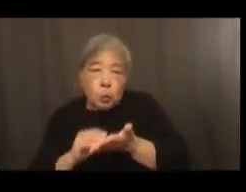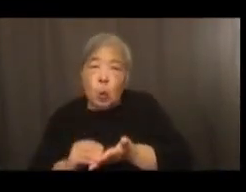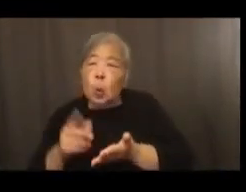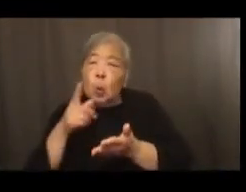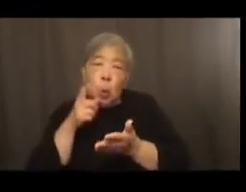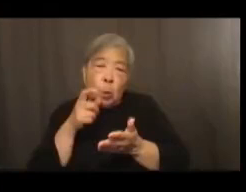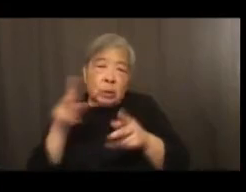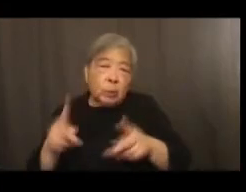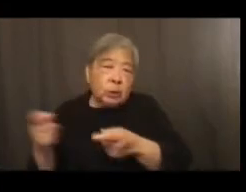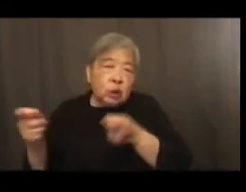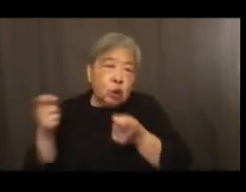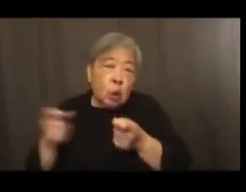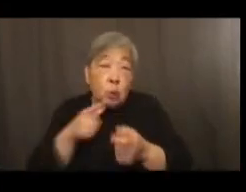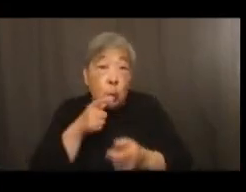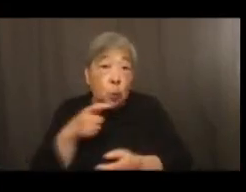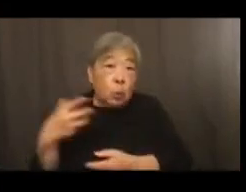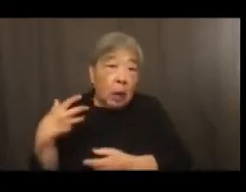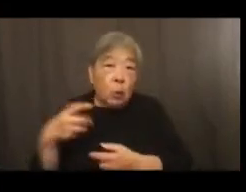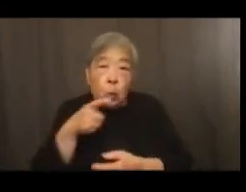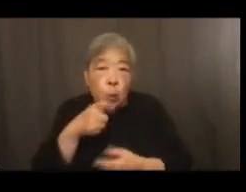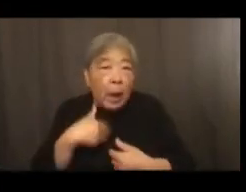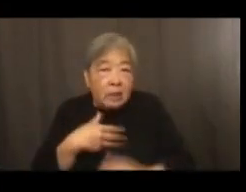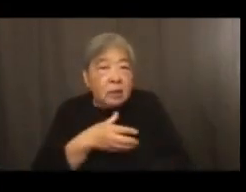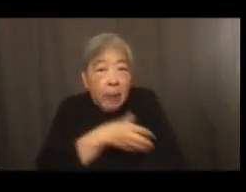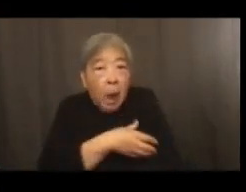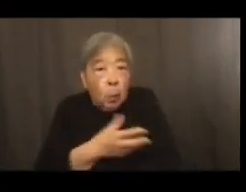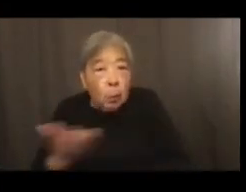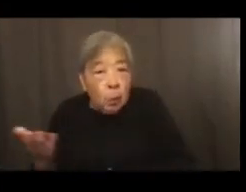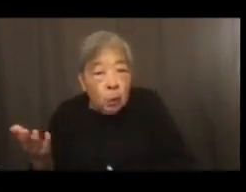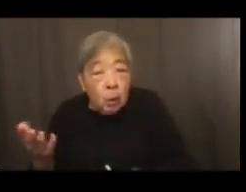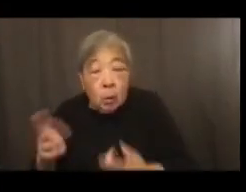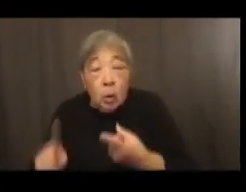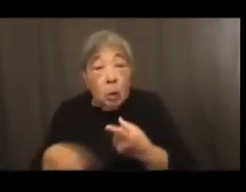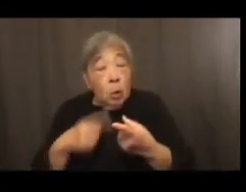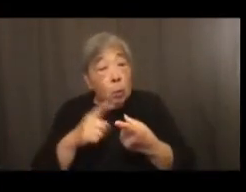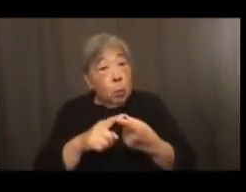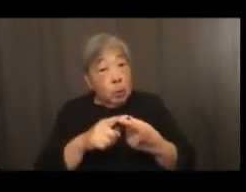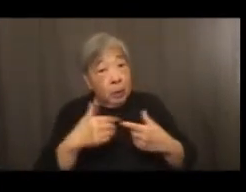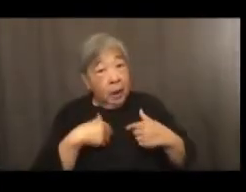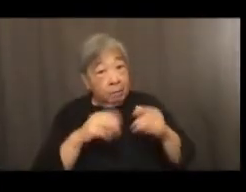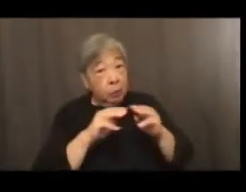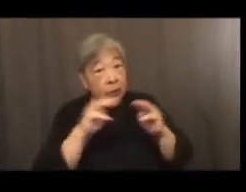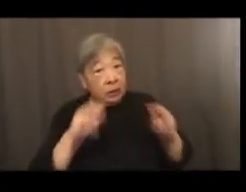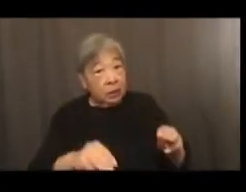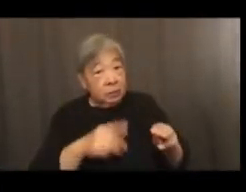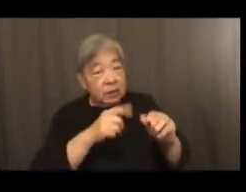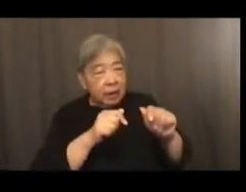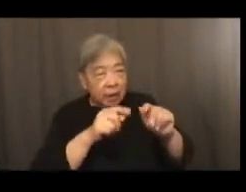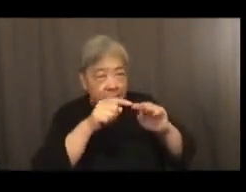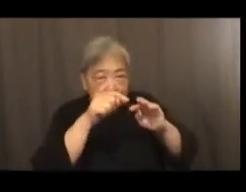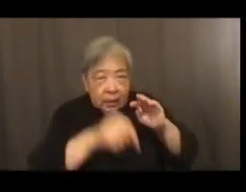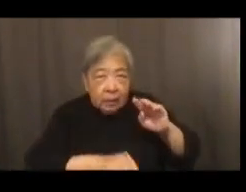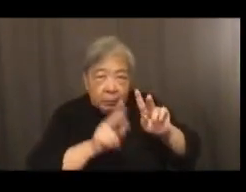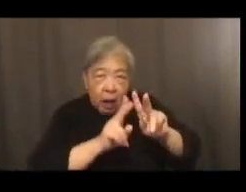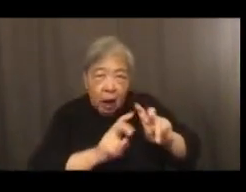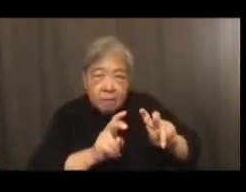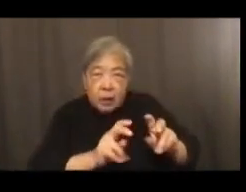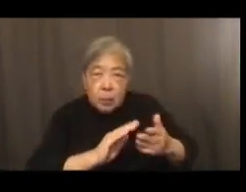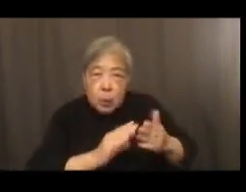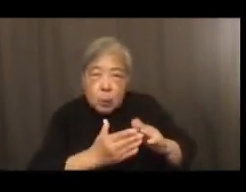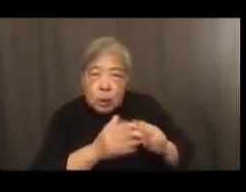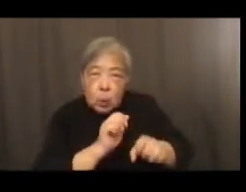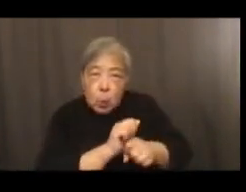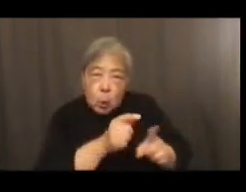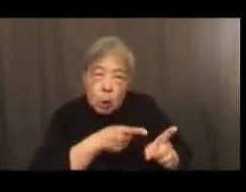Who's the person in power? So when we have museums in which we can do sort of deep dive community work in those fields,